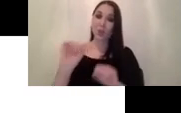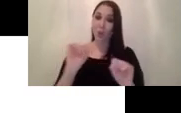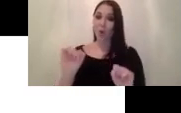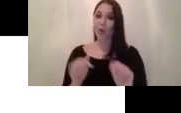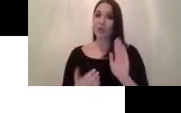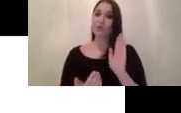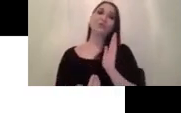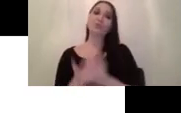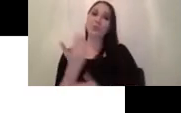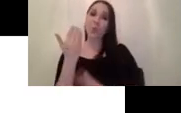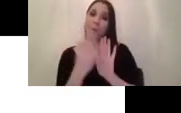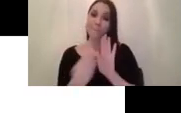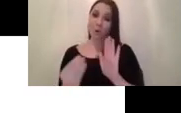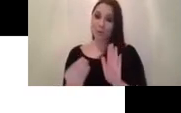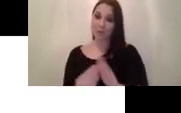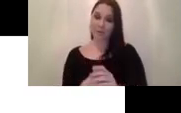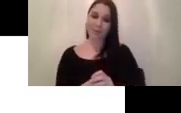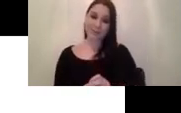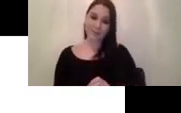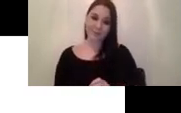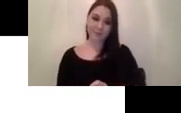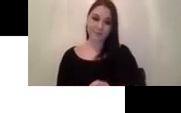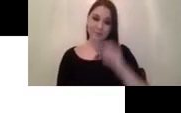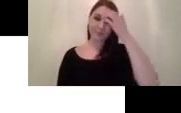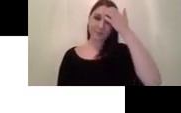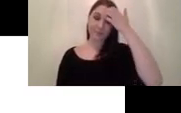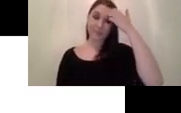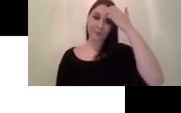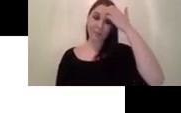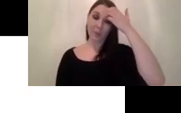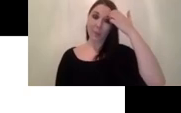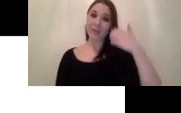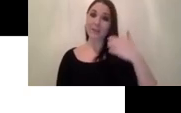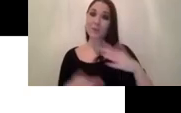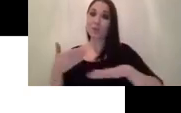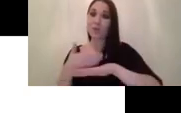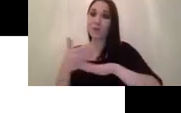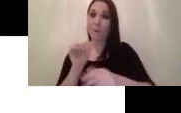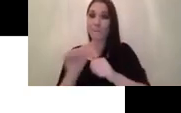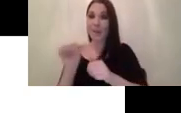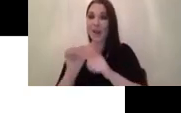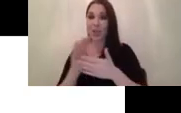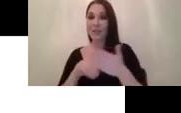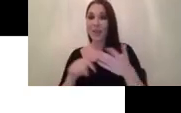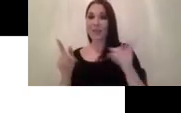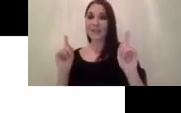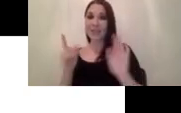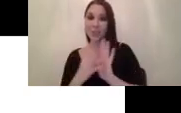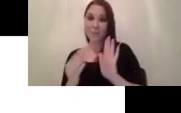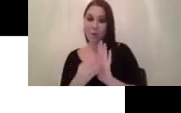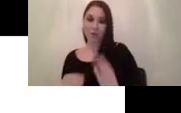model and this model performs better than the t than the teacher model even so